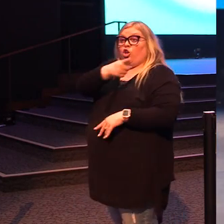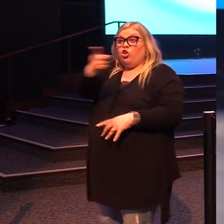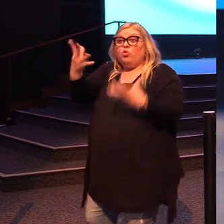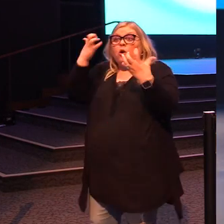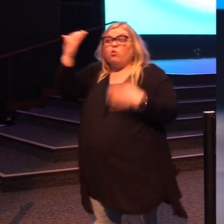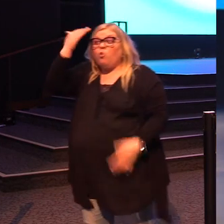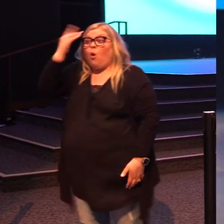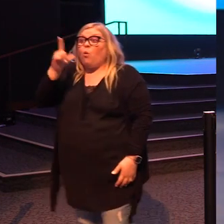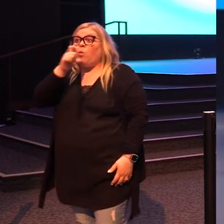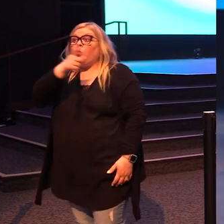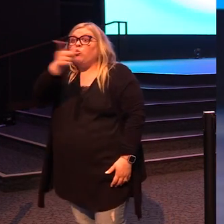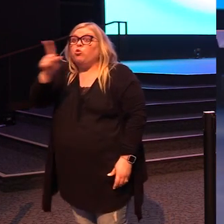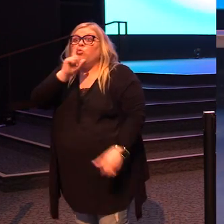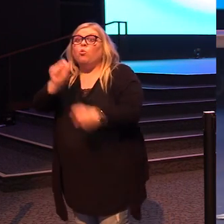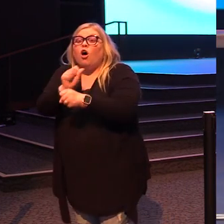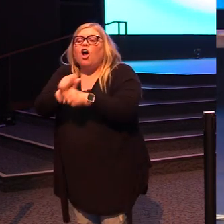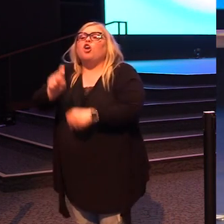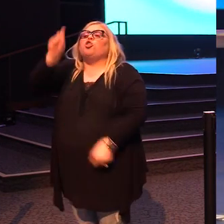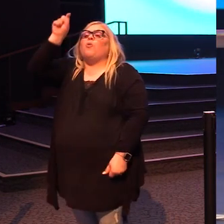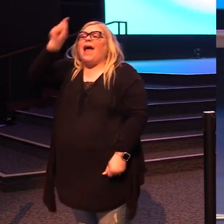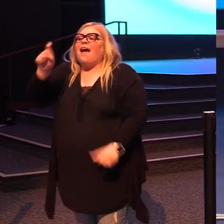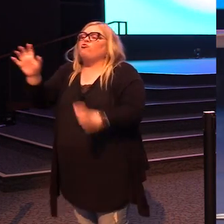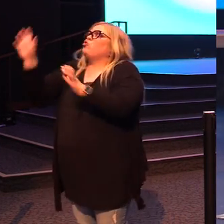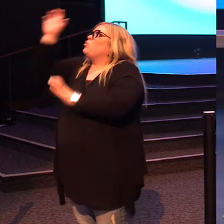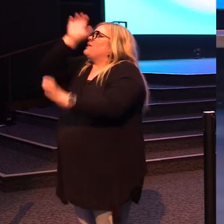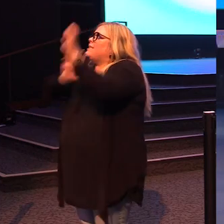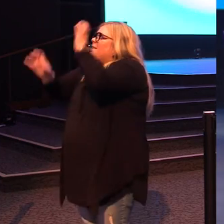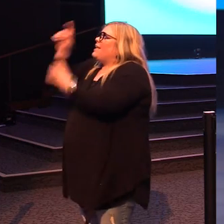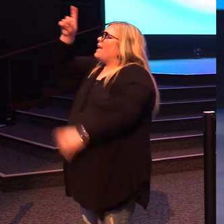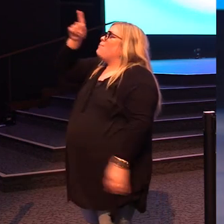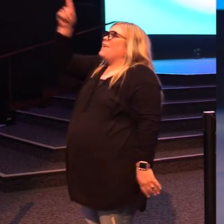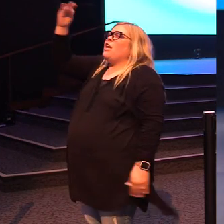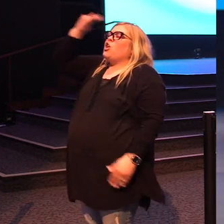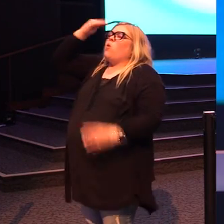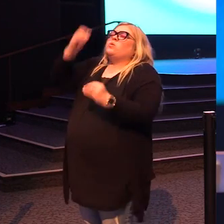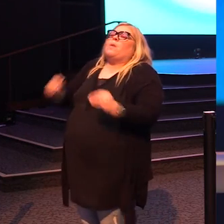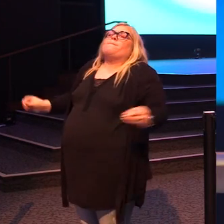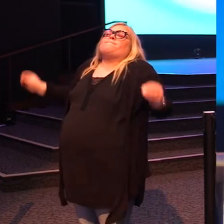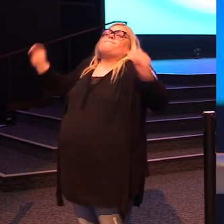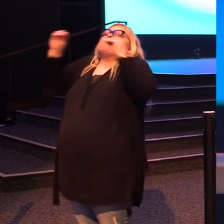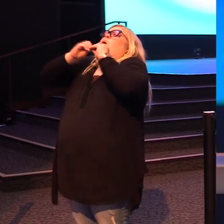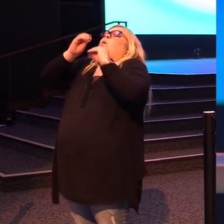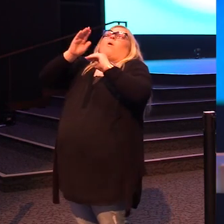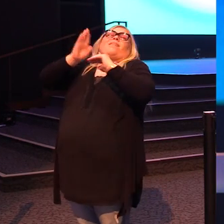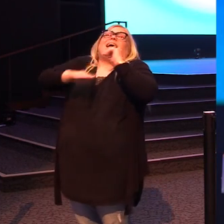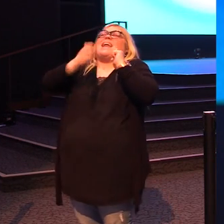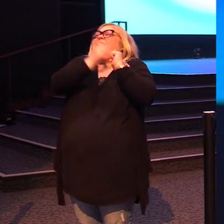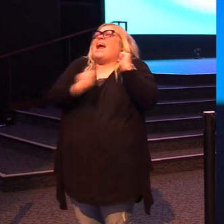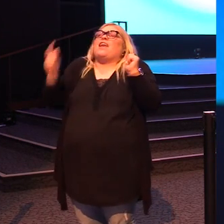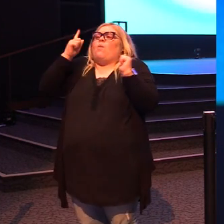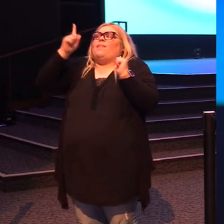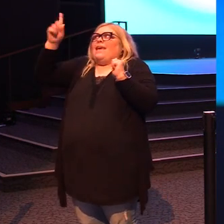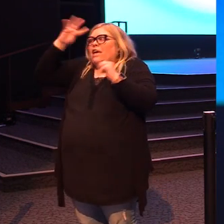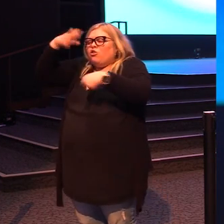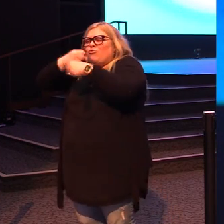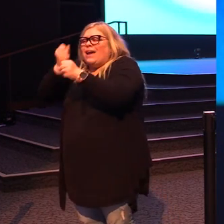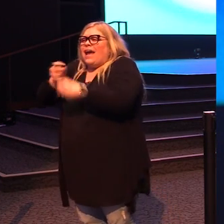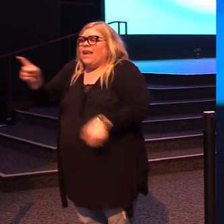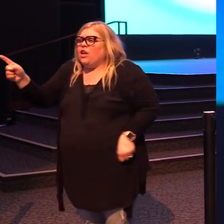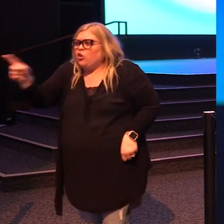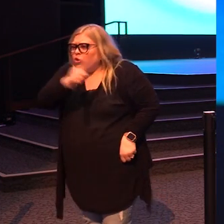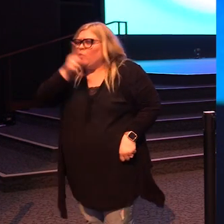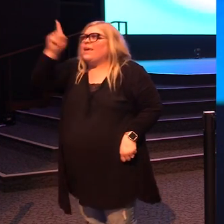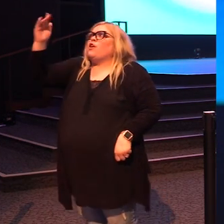who you are, you've got to seek to see the one who knows more than anyone who he created you to be.